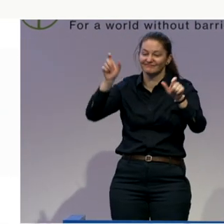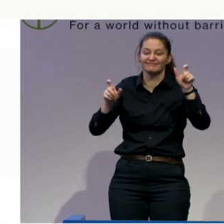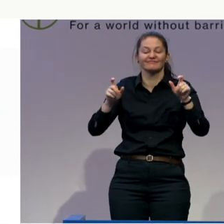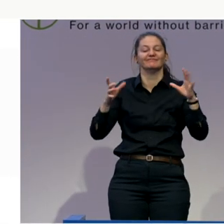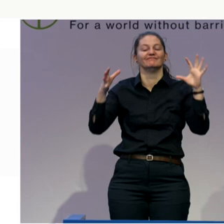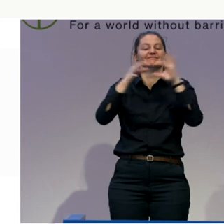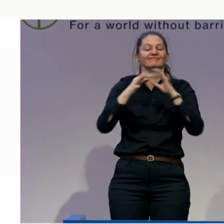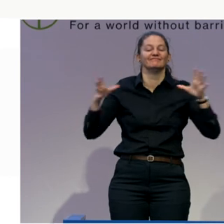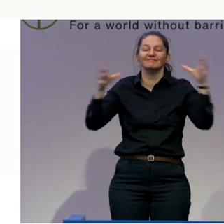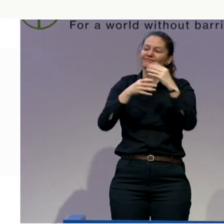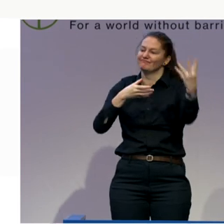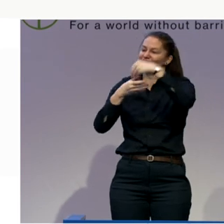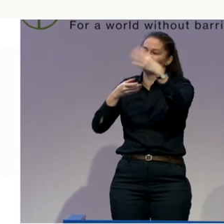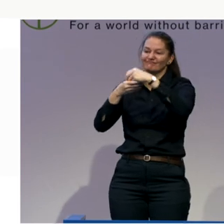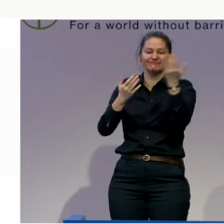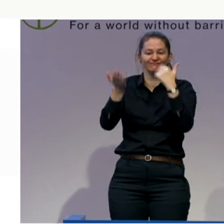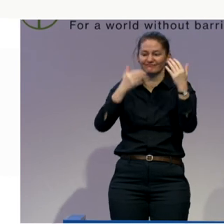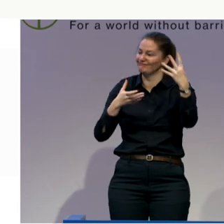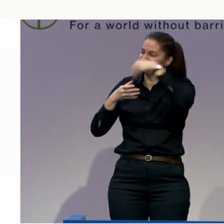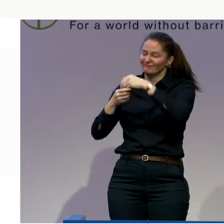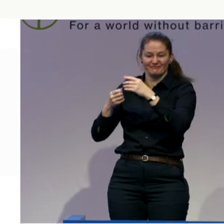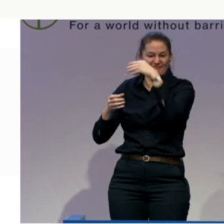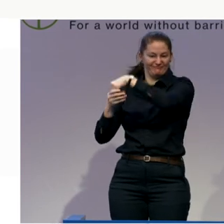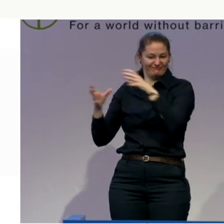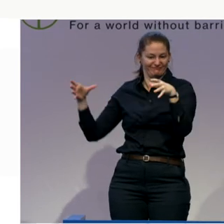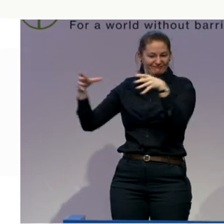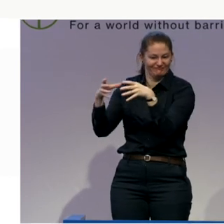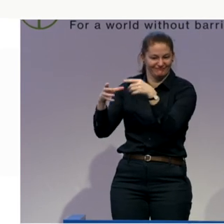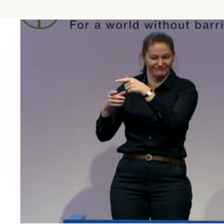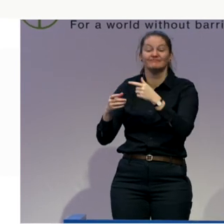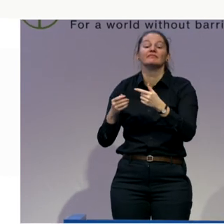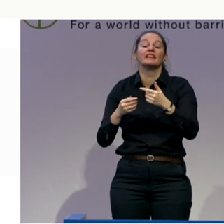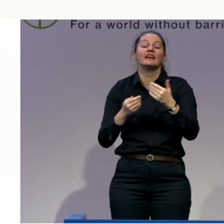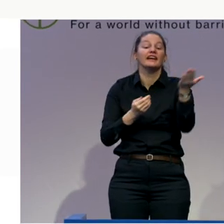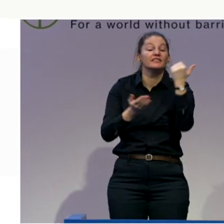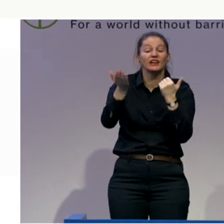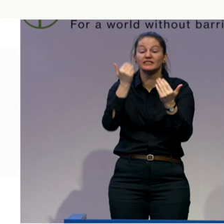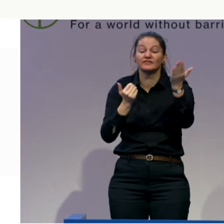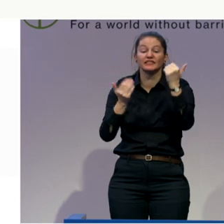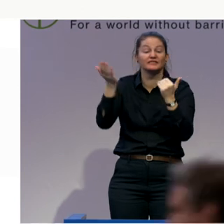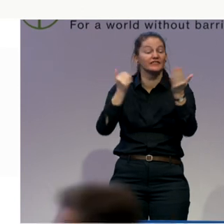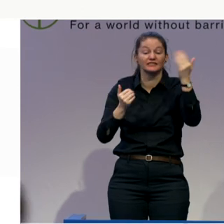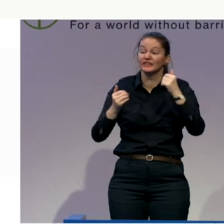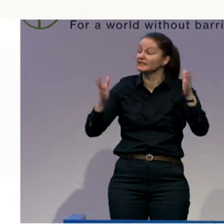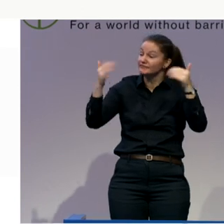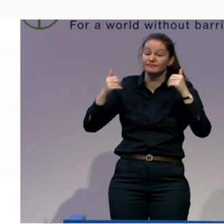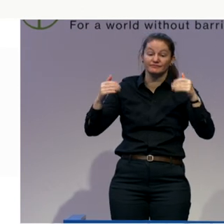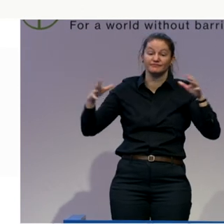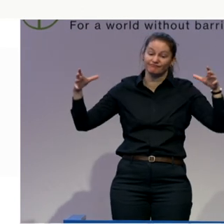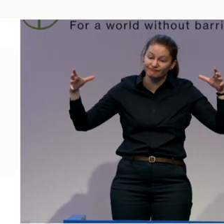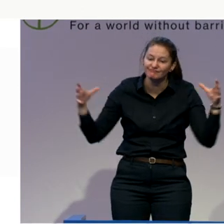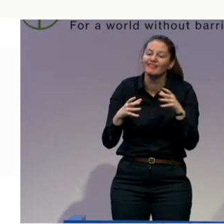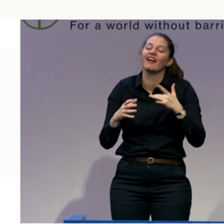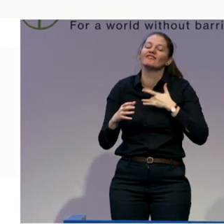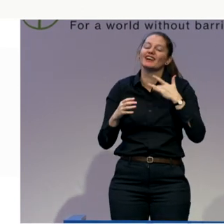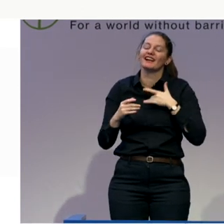performance. we would love to share with you and invite you to do kind of volcano all together. Just to feel the energy